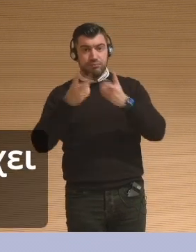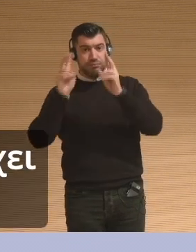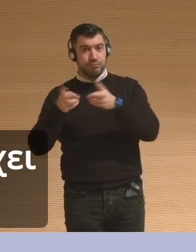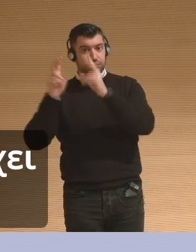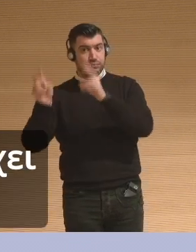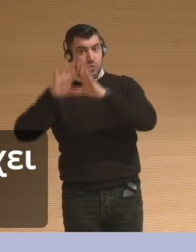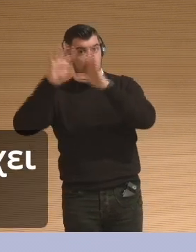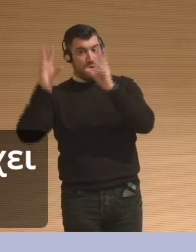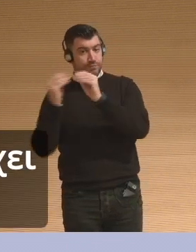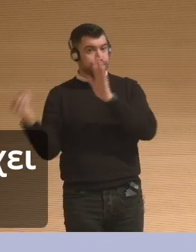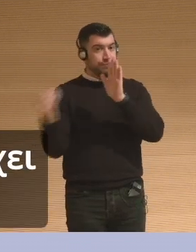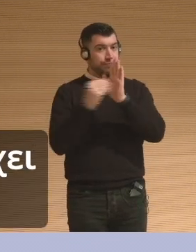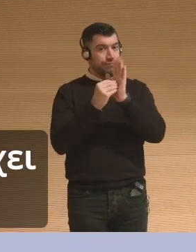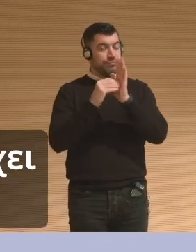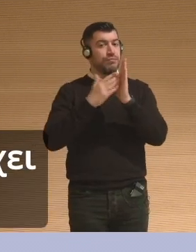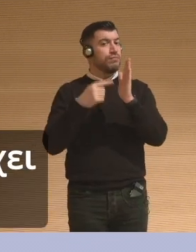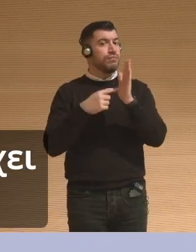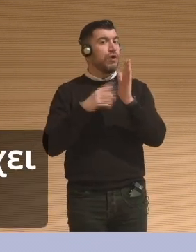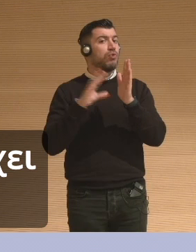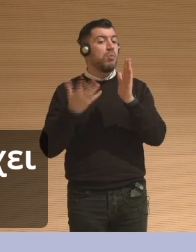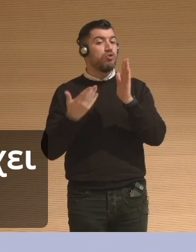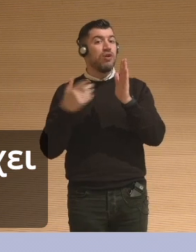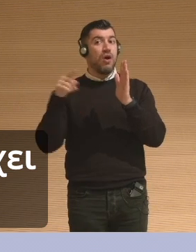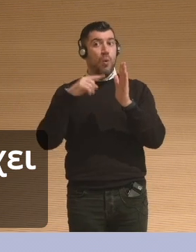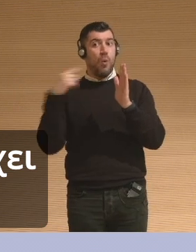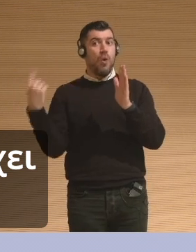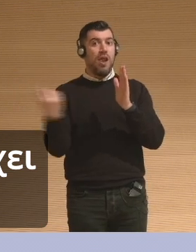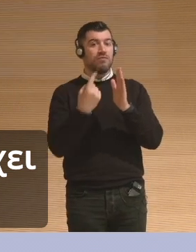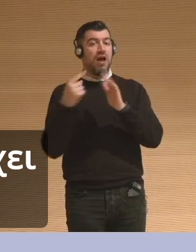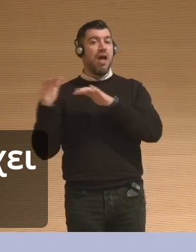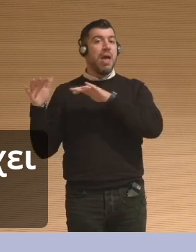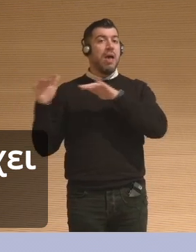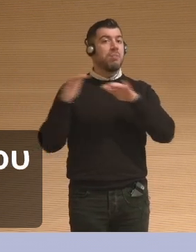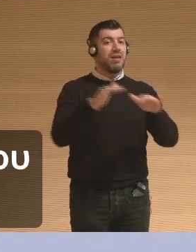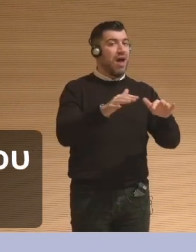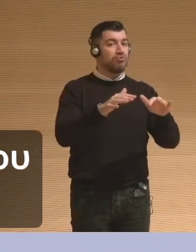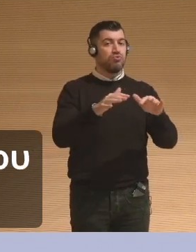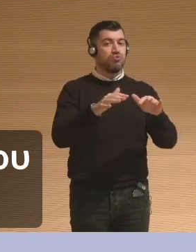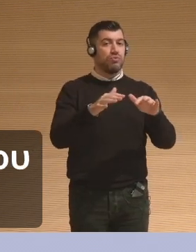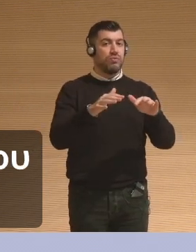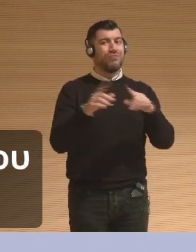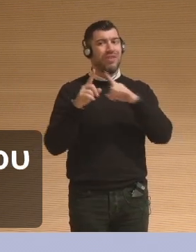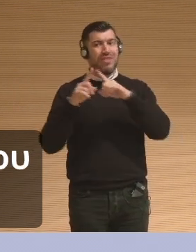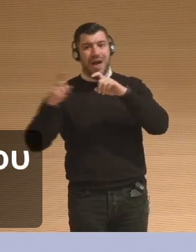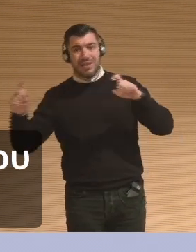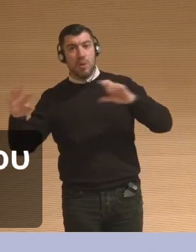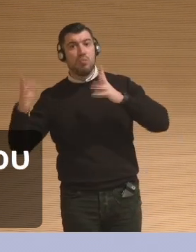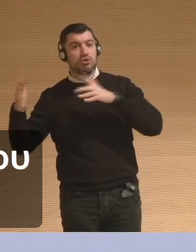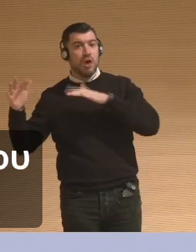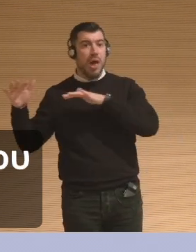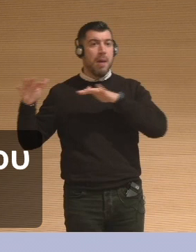impact that the relationship with objects has with people over time? So, this fire